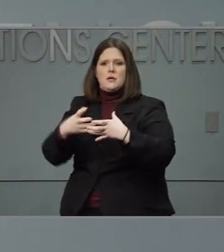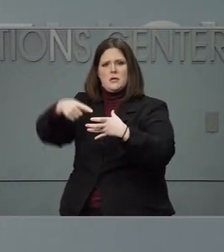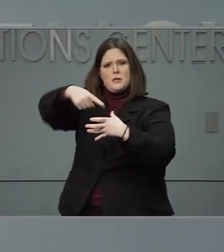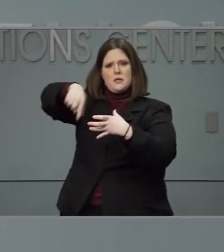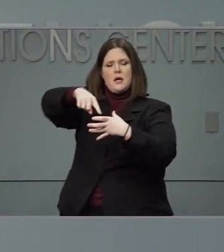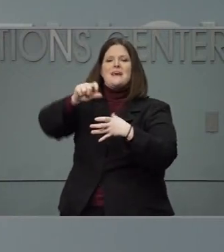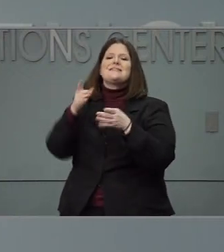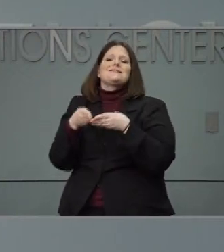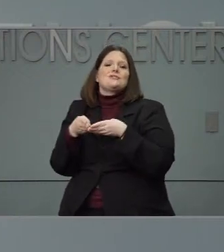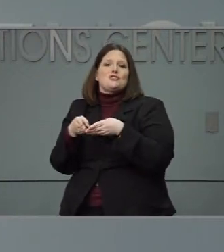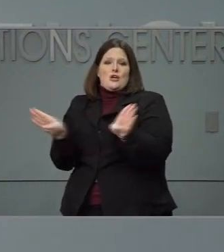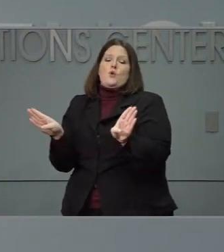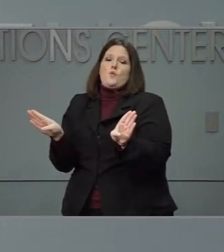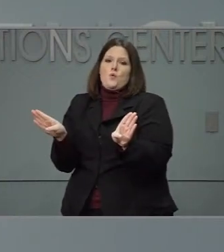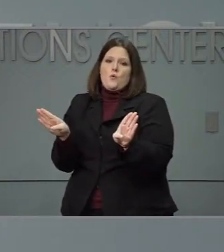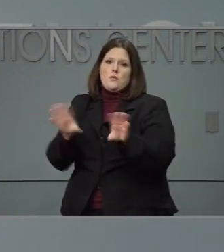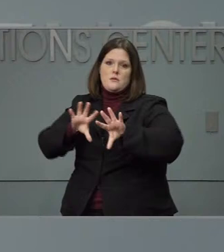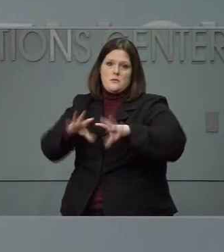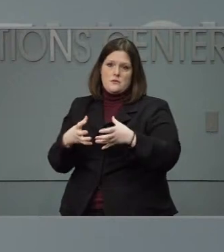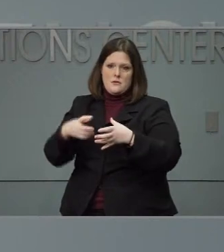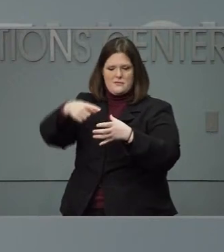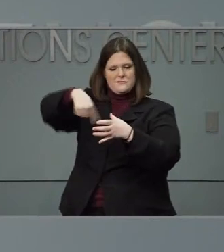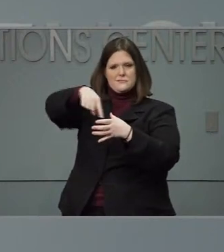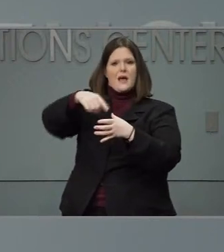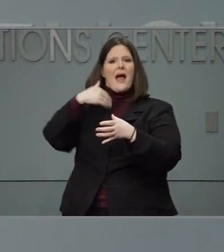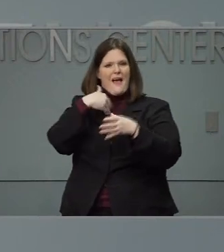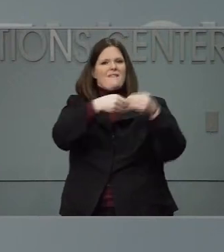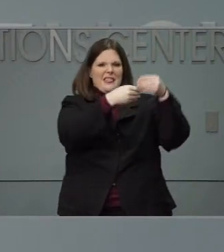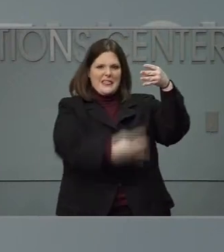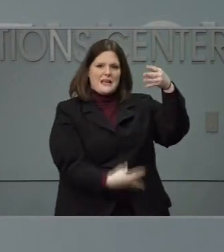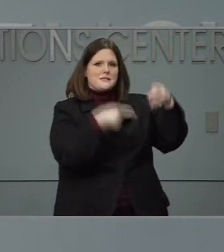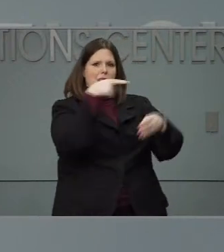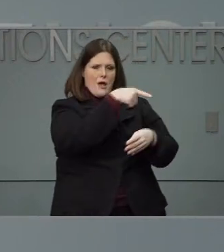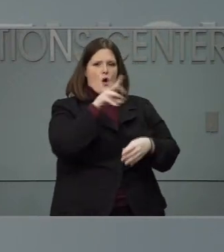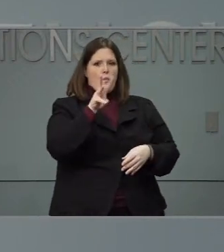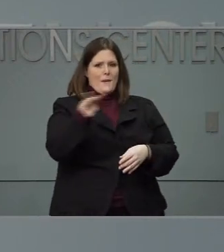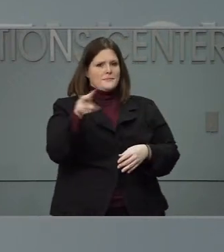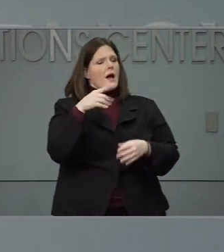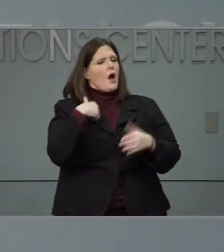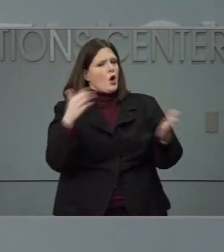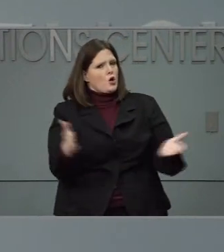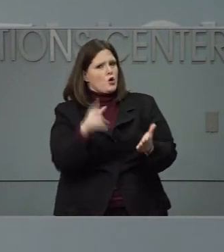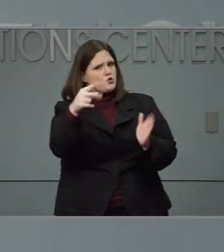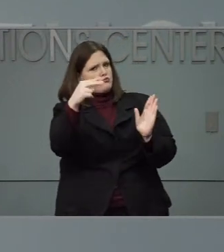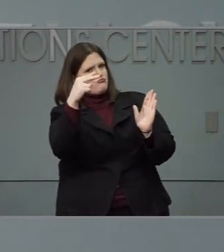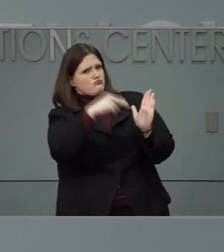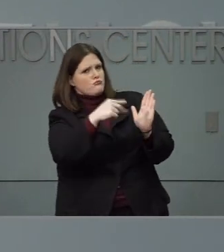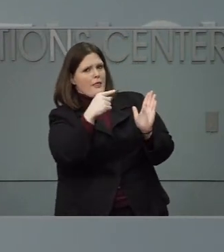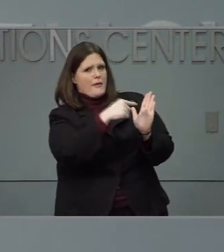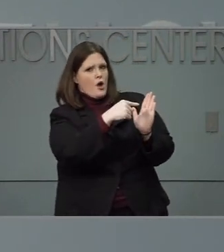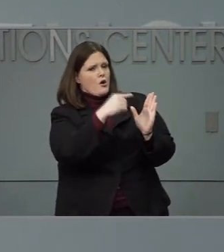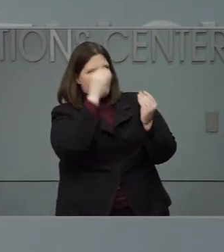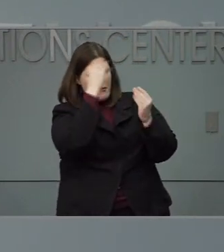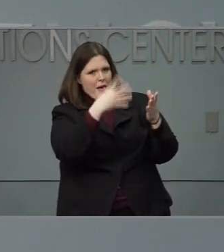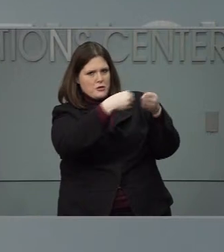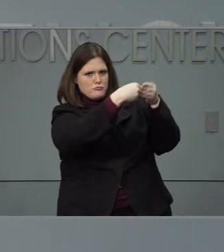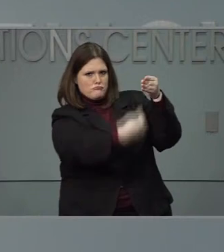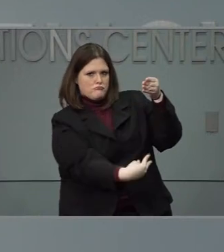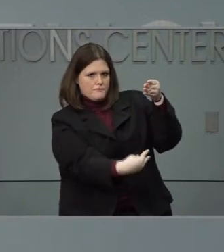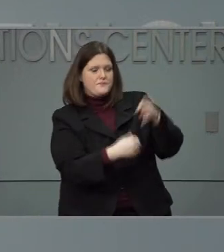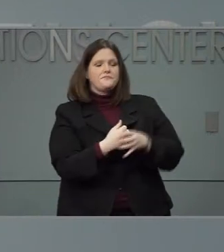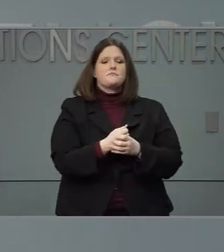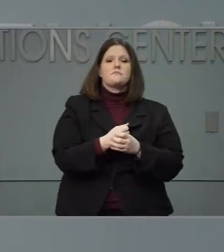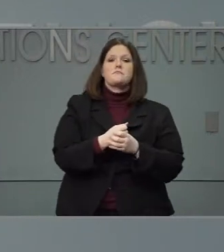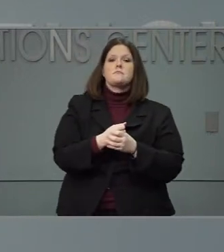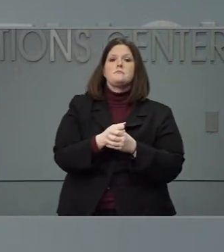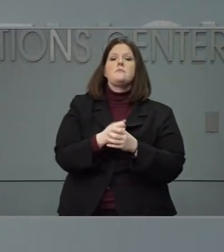the CDC. So I would encourage folks to go look for the details there. And yes, as the governor mentioned related to incarcerated